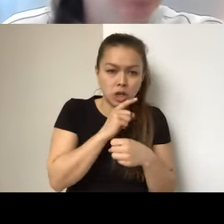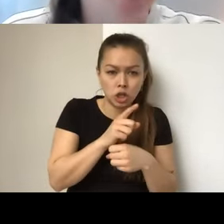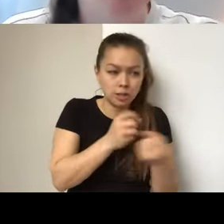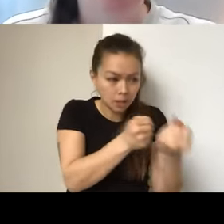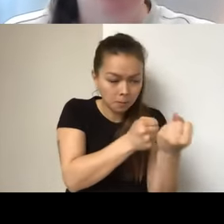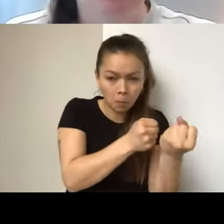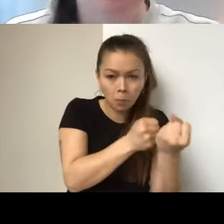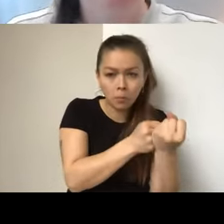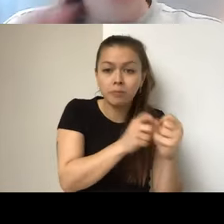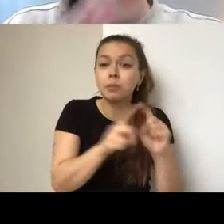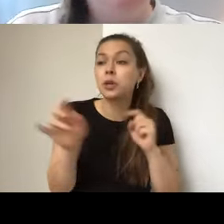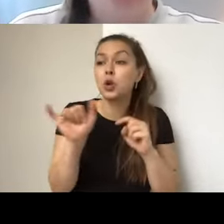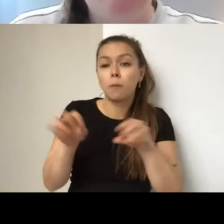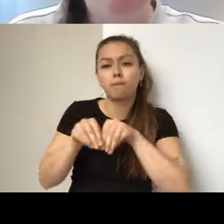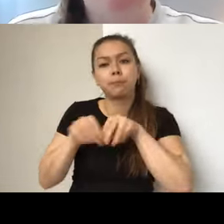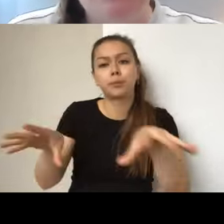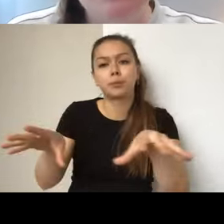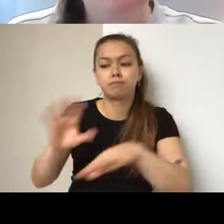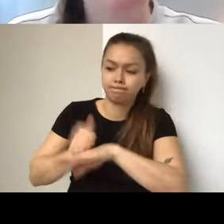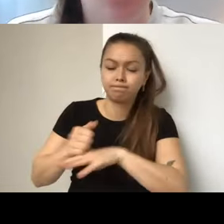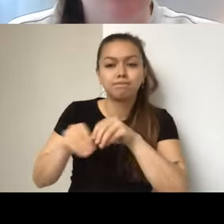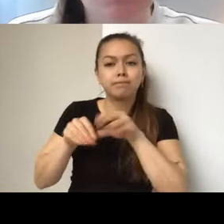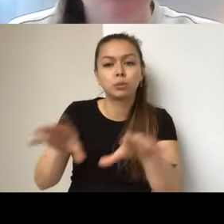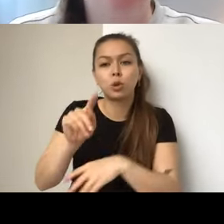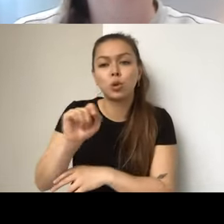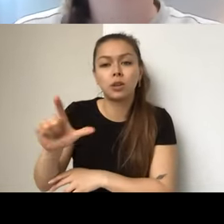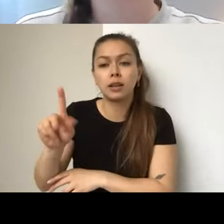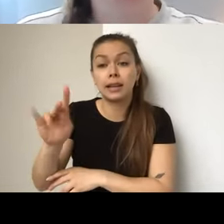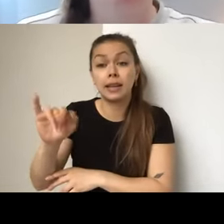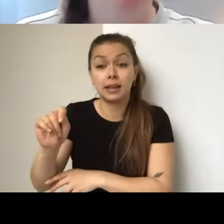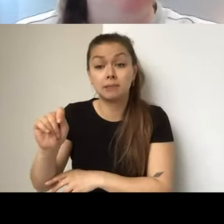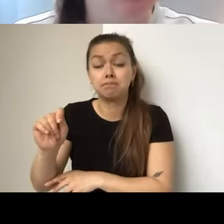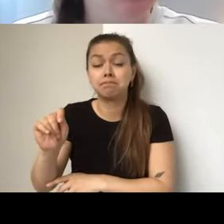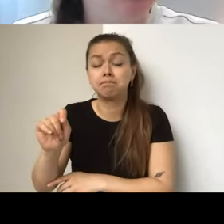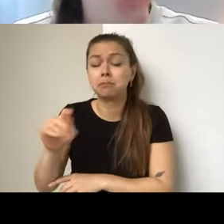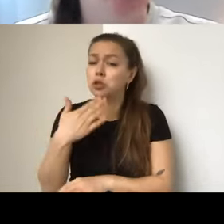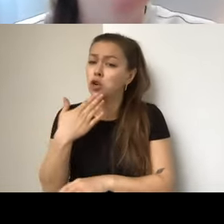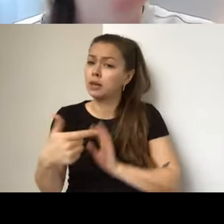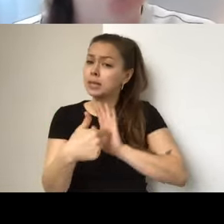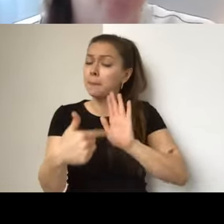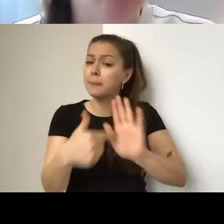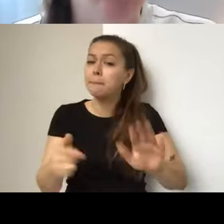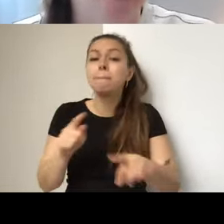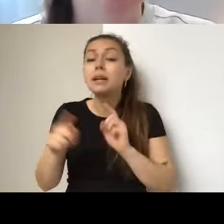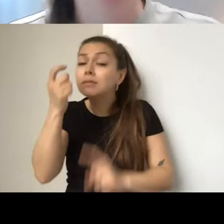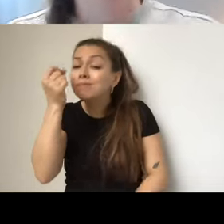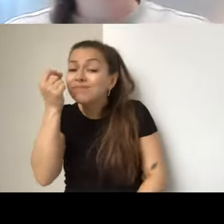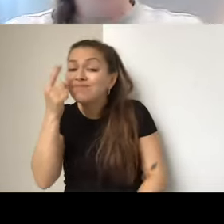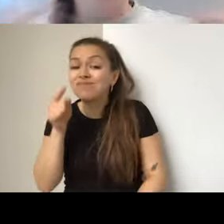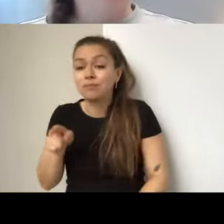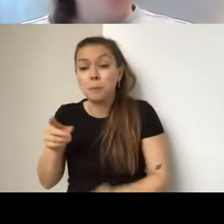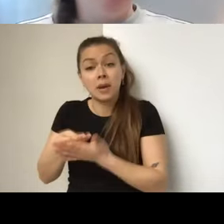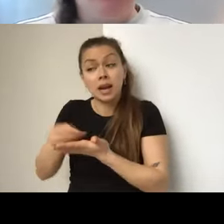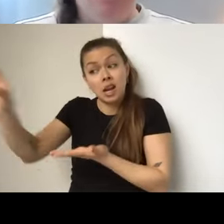their toolkit. But the funding cannot be used for the public facing component of your project. So